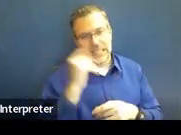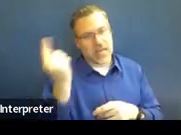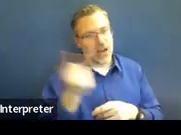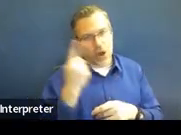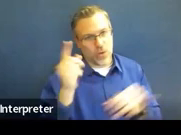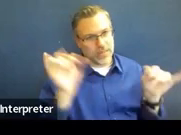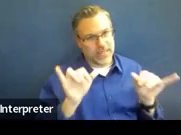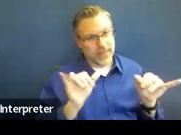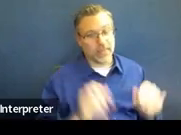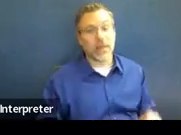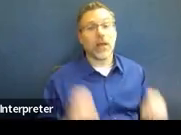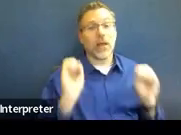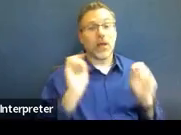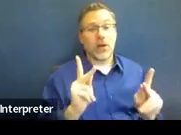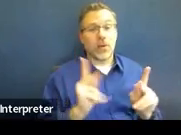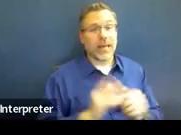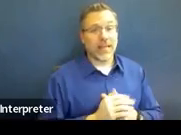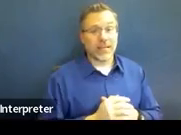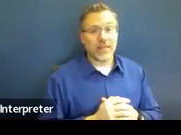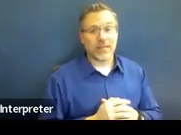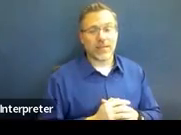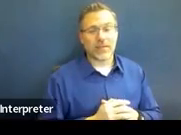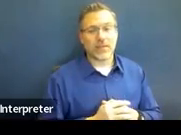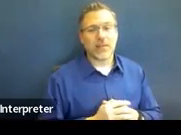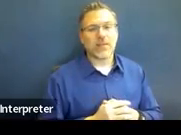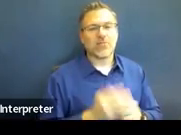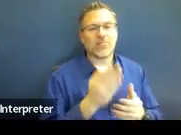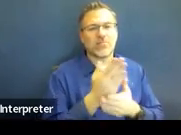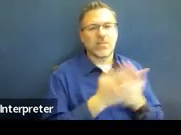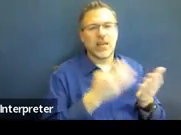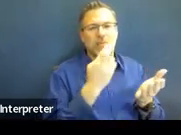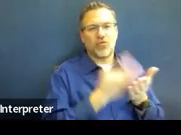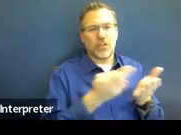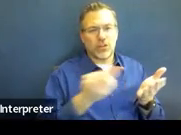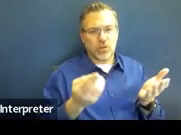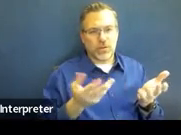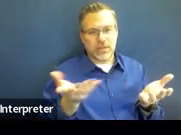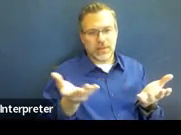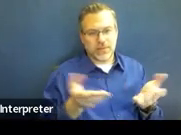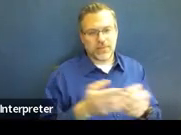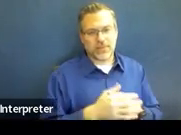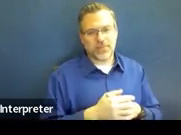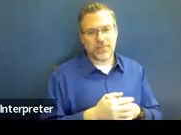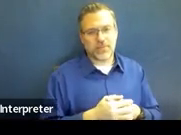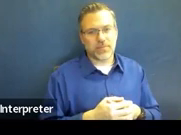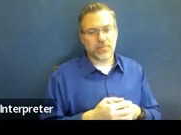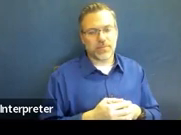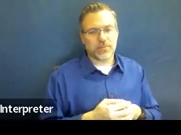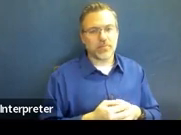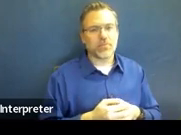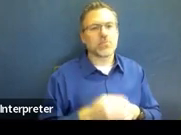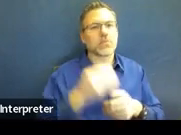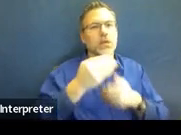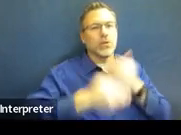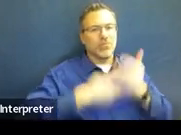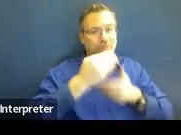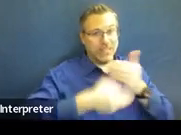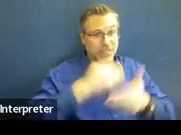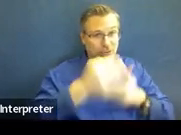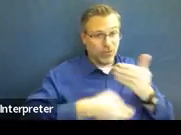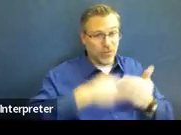Okay. Just a few resources to share. We have that procedural manual.